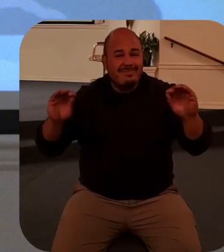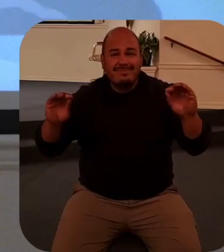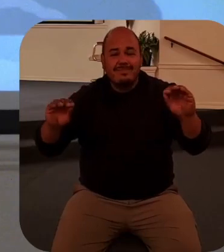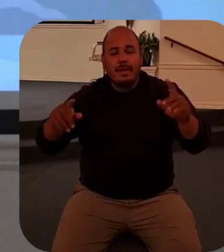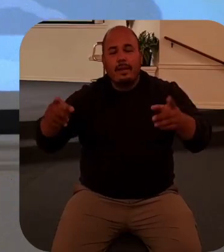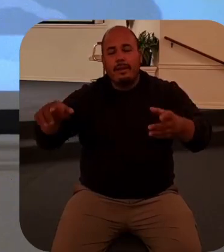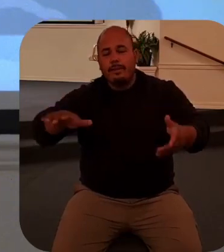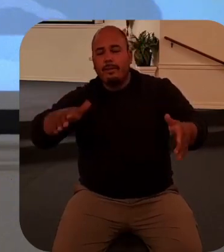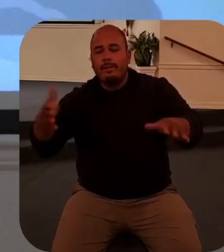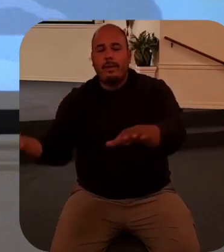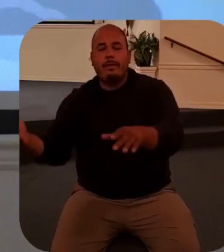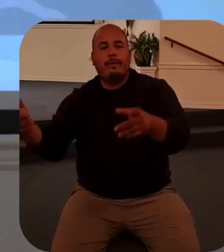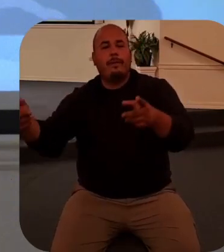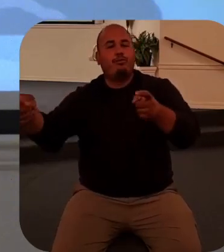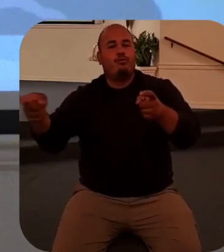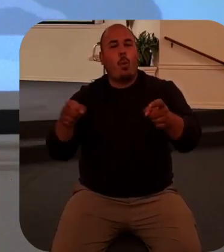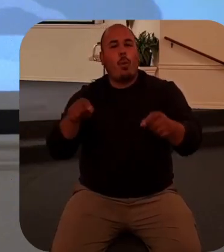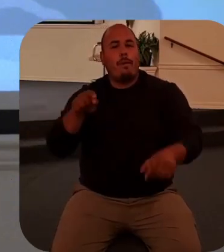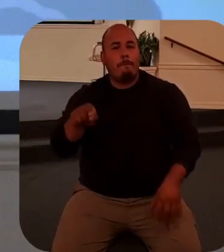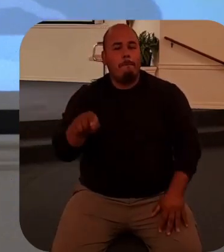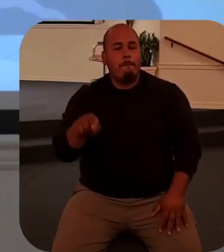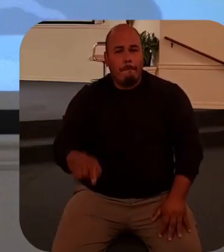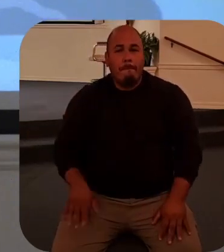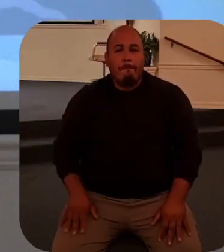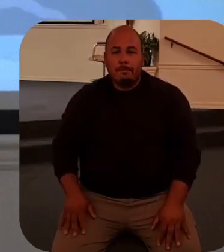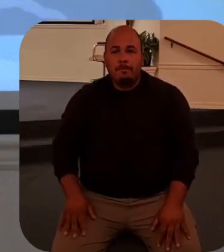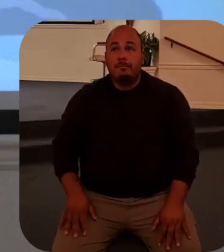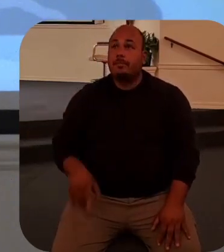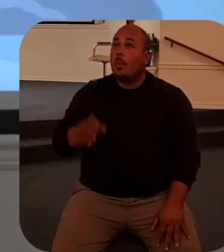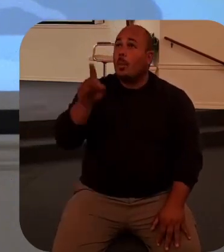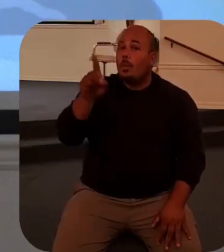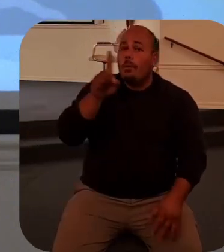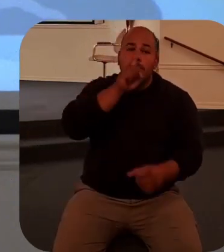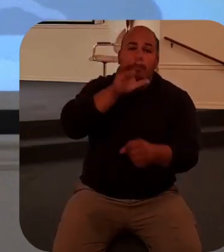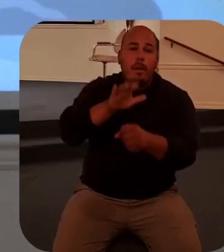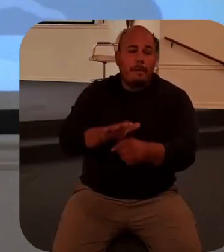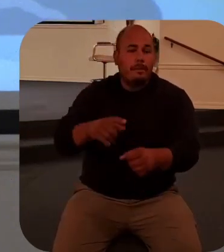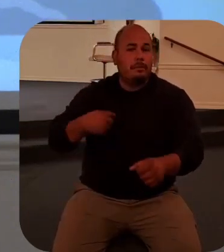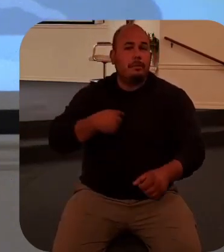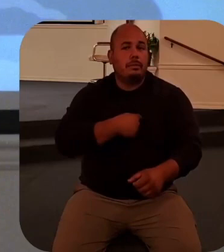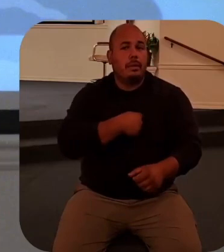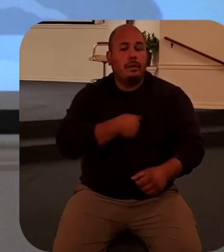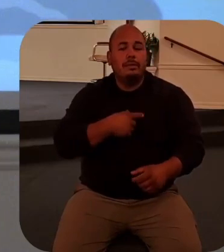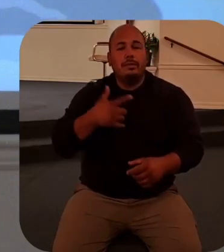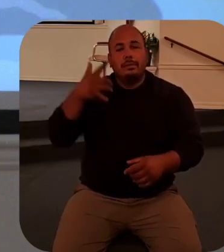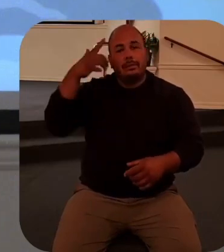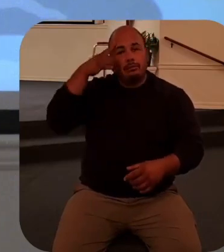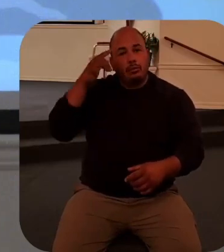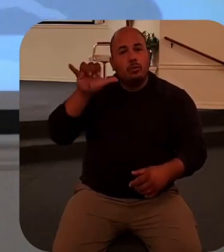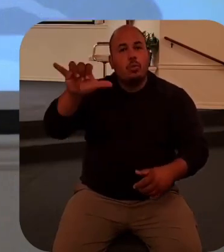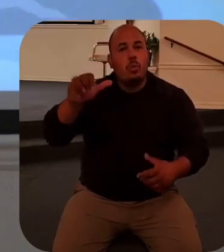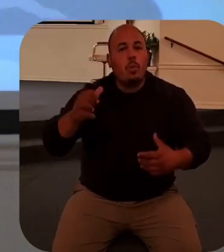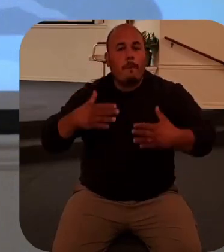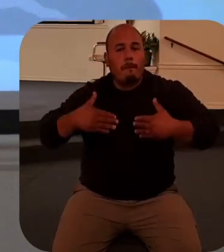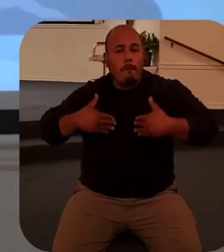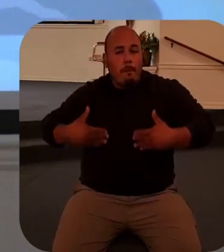ever and you have promised us in eternal life bodies like Jesus resurrected body